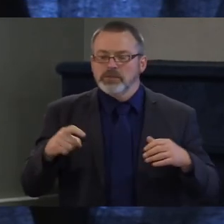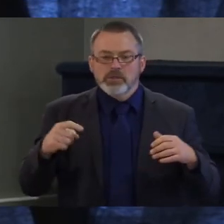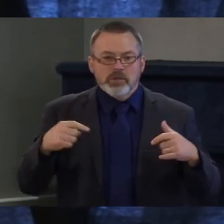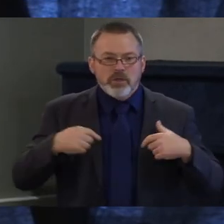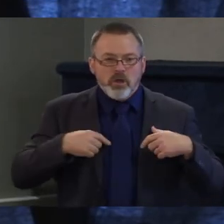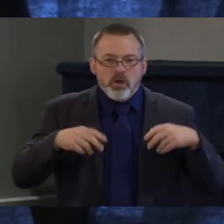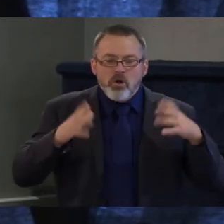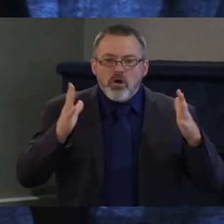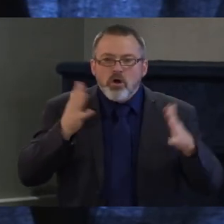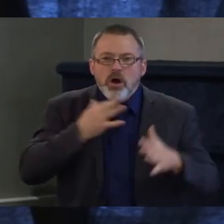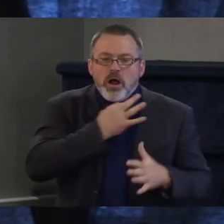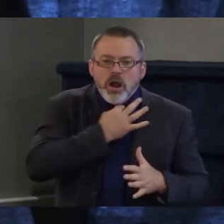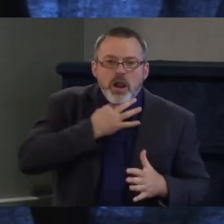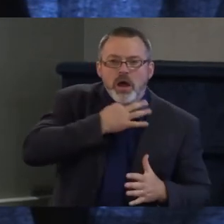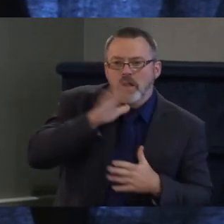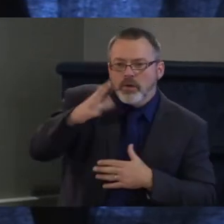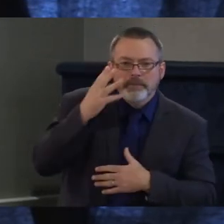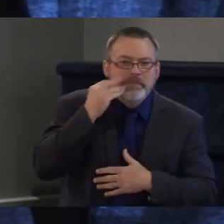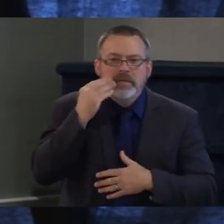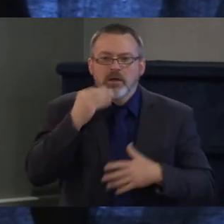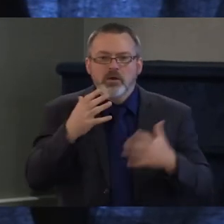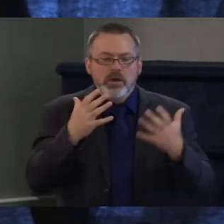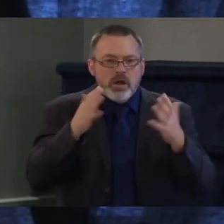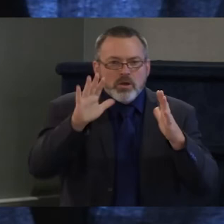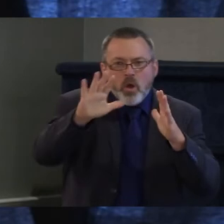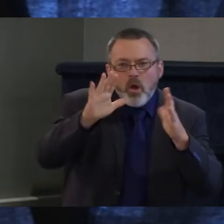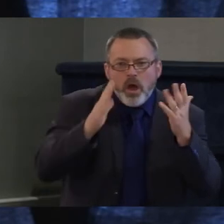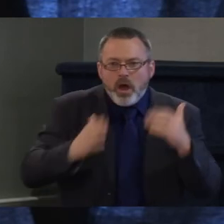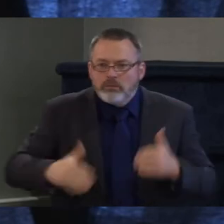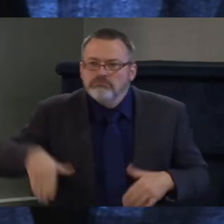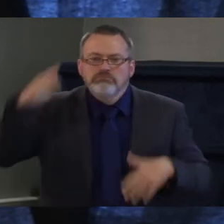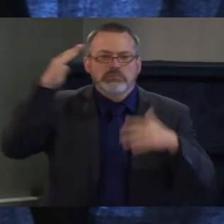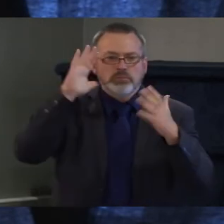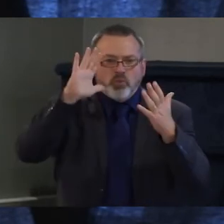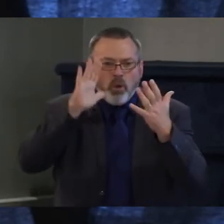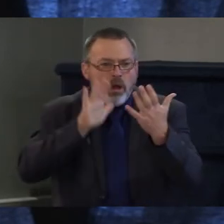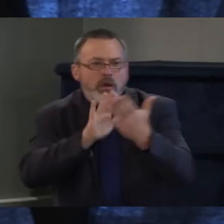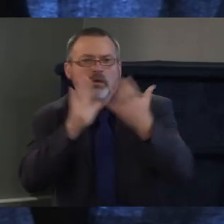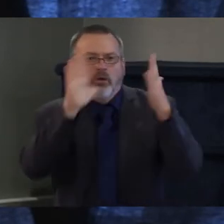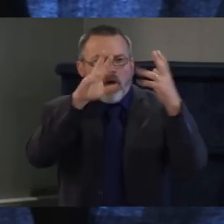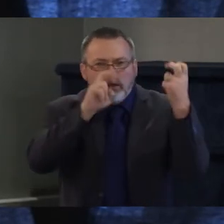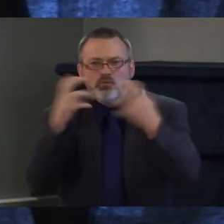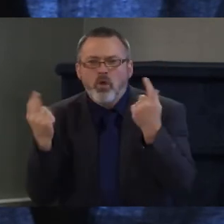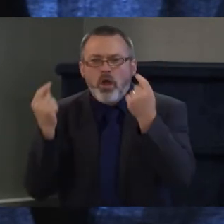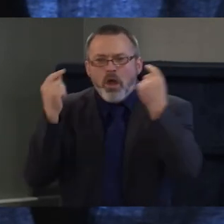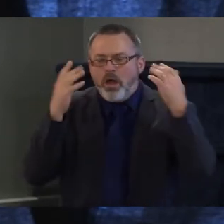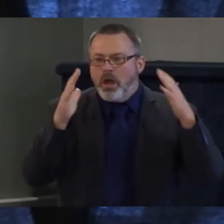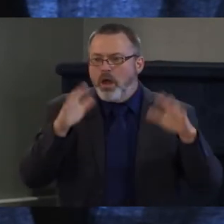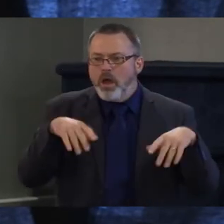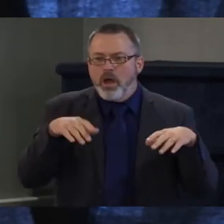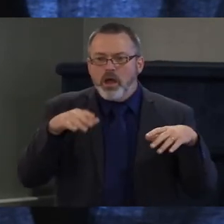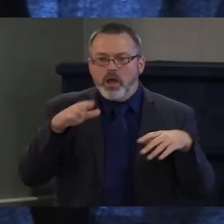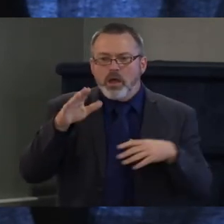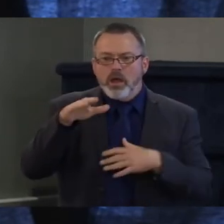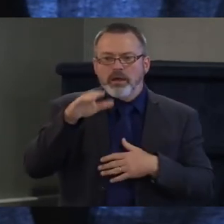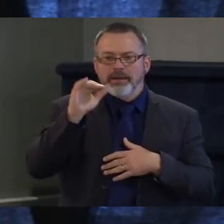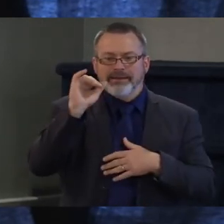don't have a lot of ego wrapped up in the work that i do and when people tell me i didn't get it right i need to do better